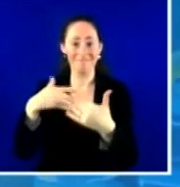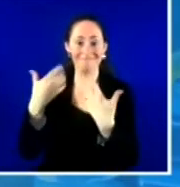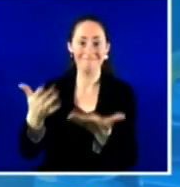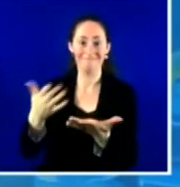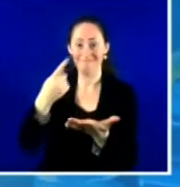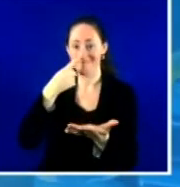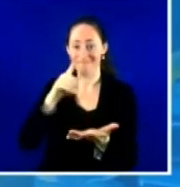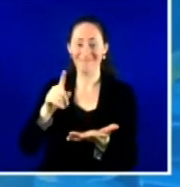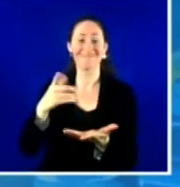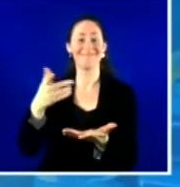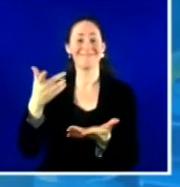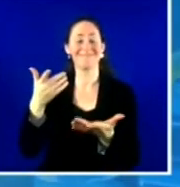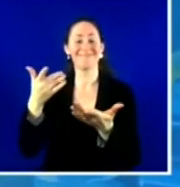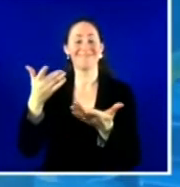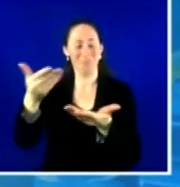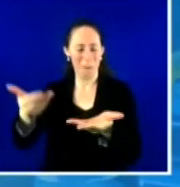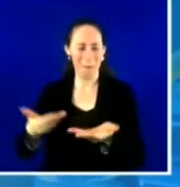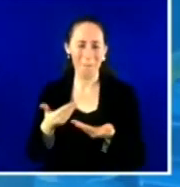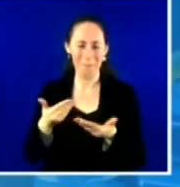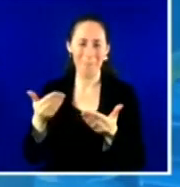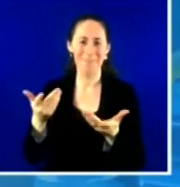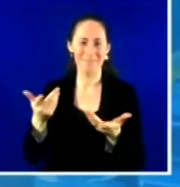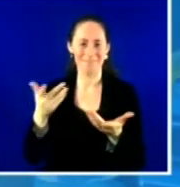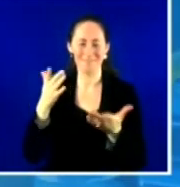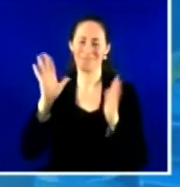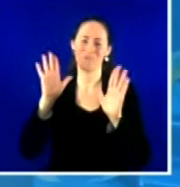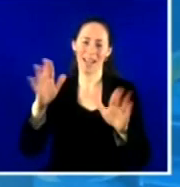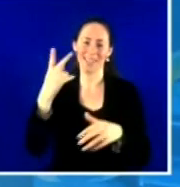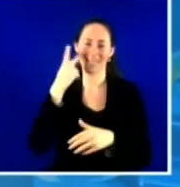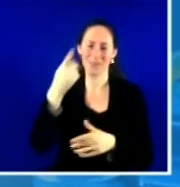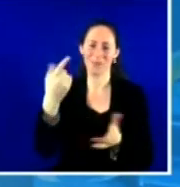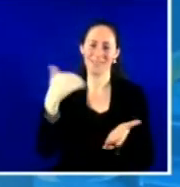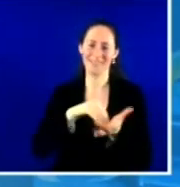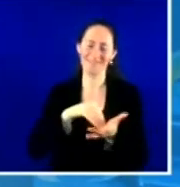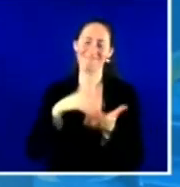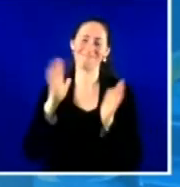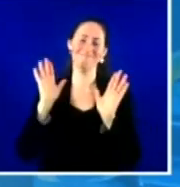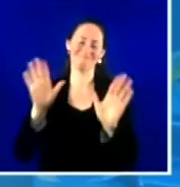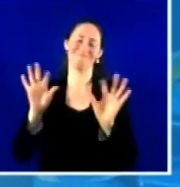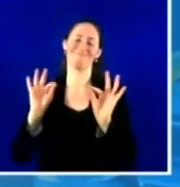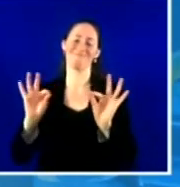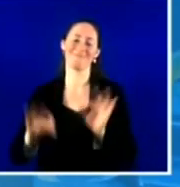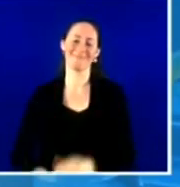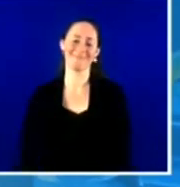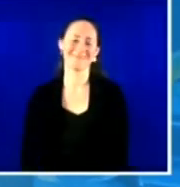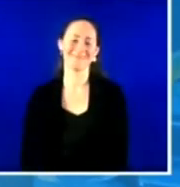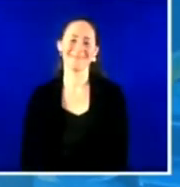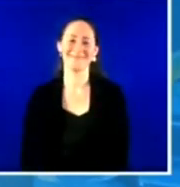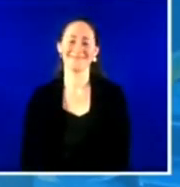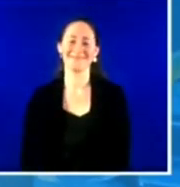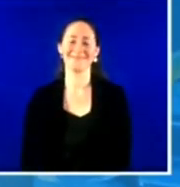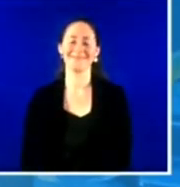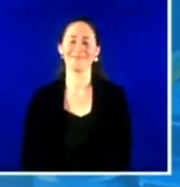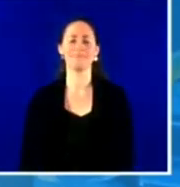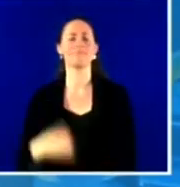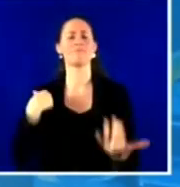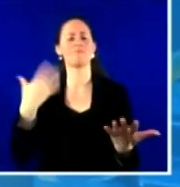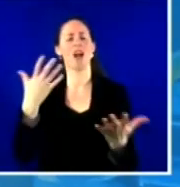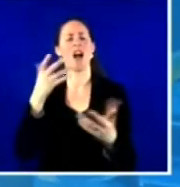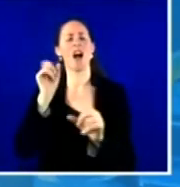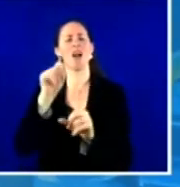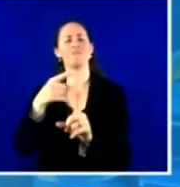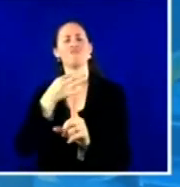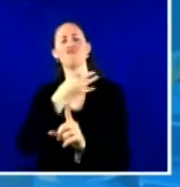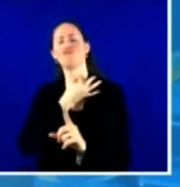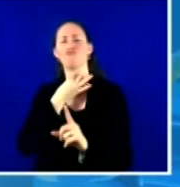Beers. It's great to see you. It's great to be with you. It's a real pleasure. Dr. let me ask you, as a pediatrician